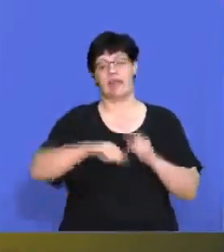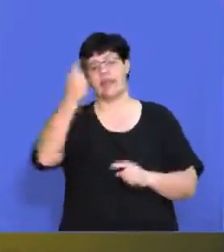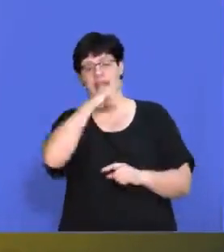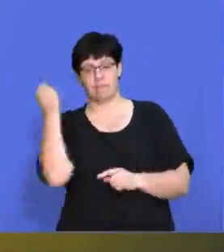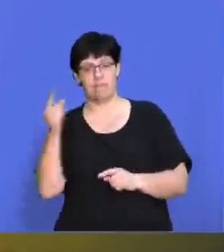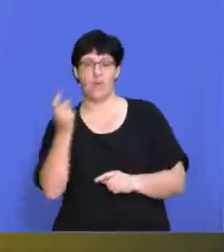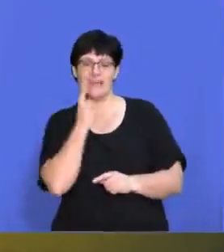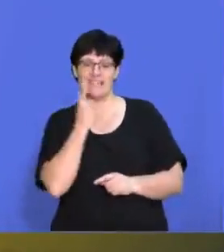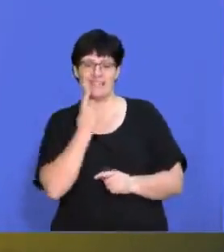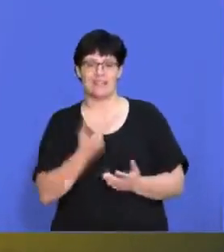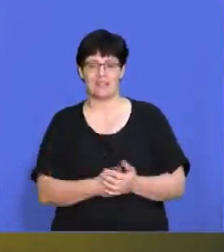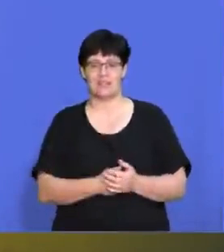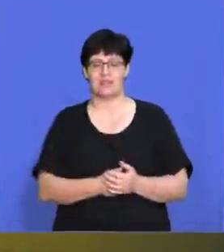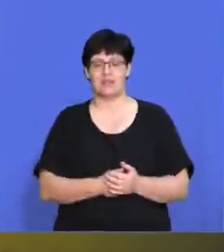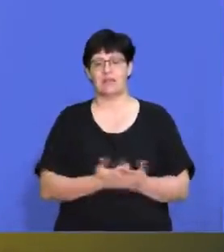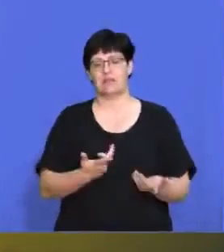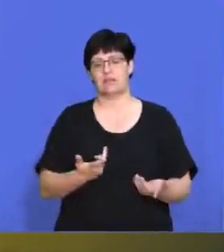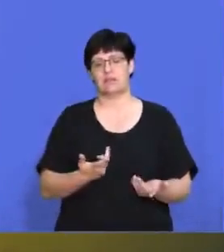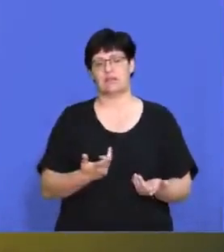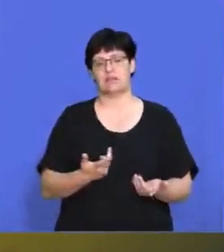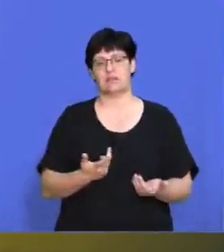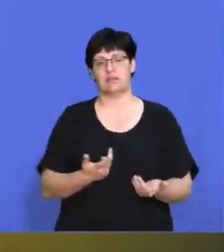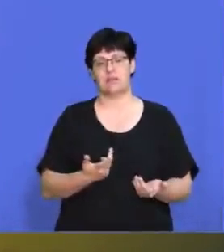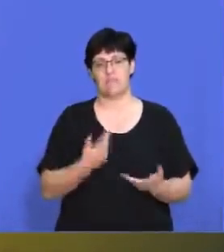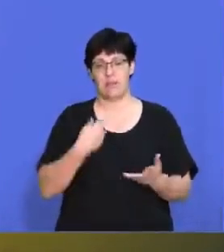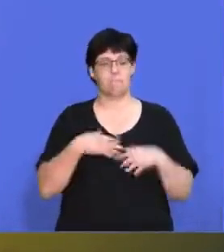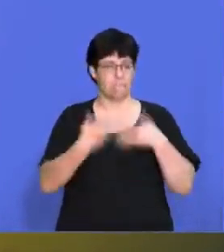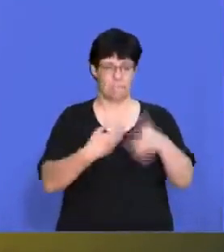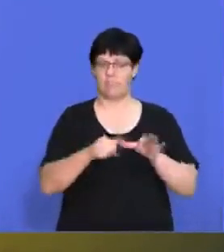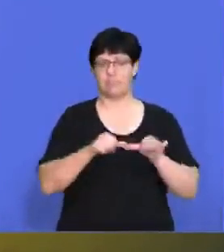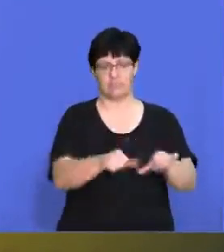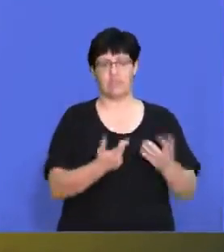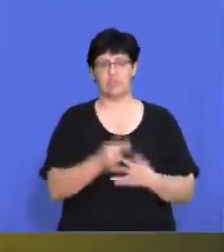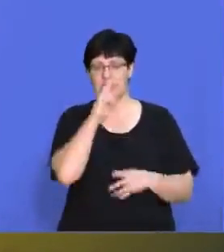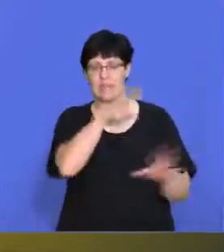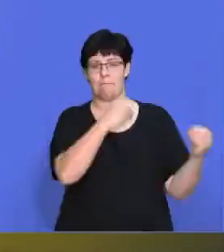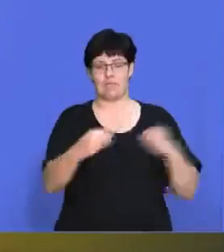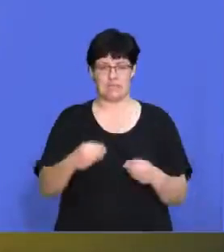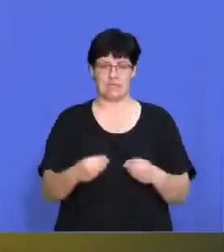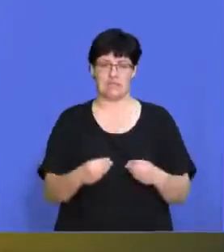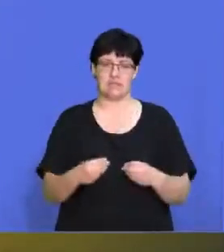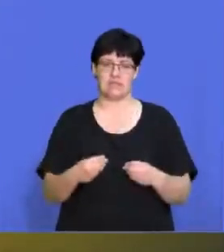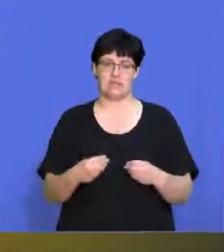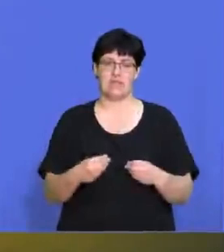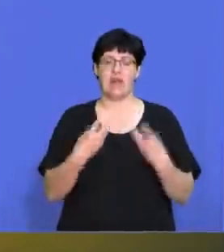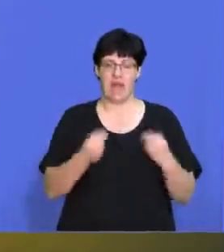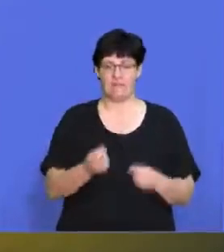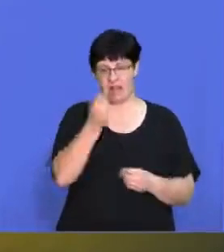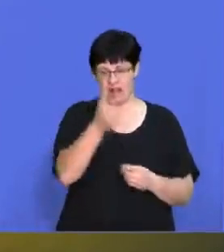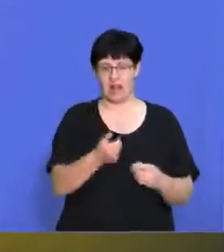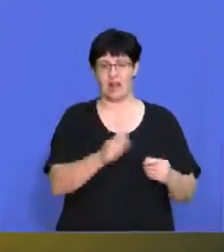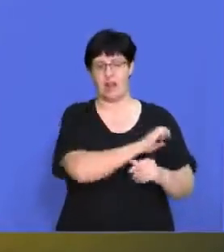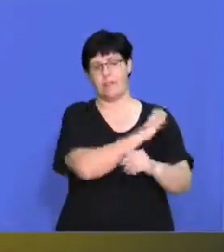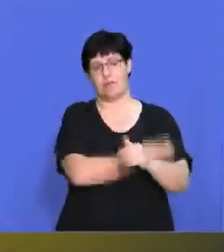it's easy as power for me. I can get on with it then. And we're going to see that the business has got little